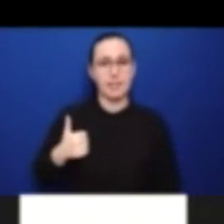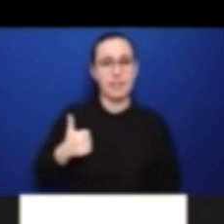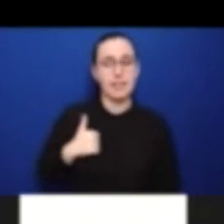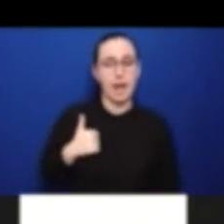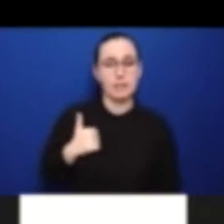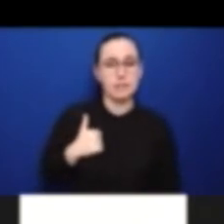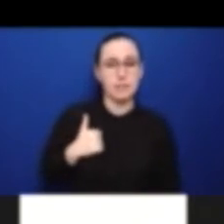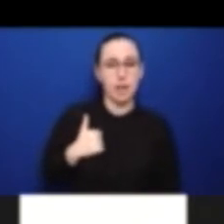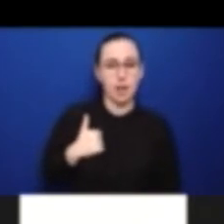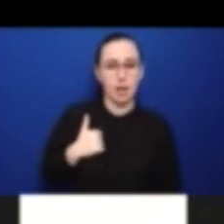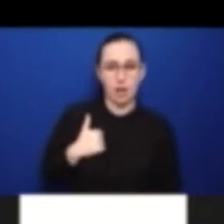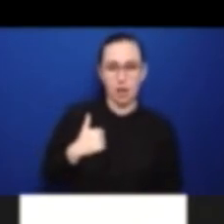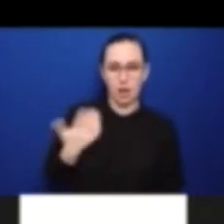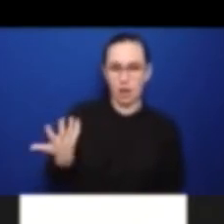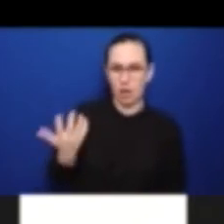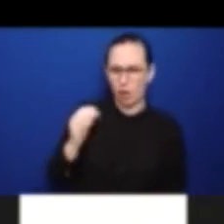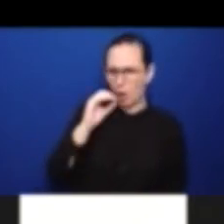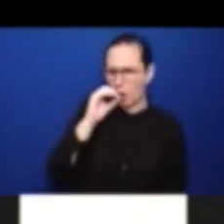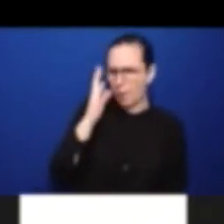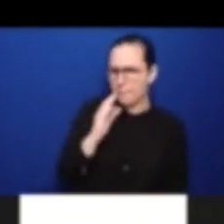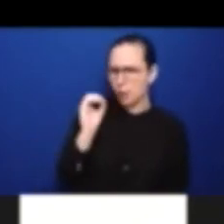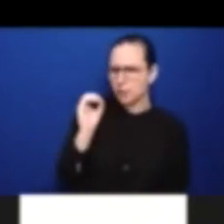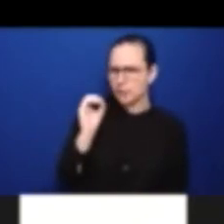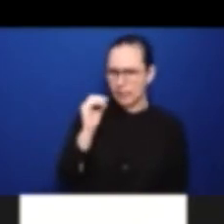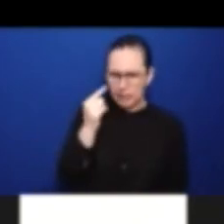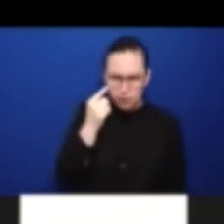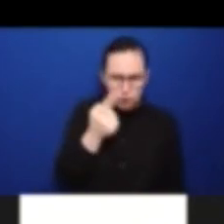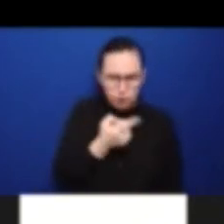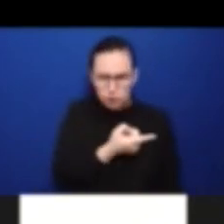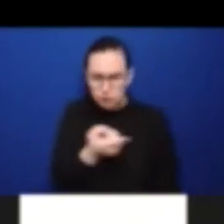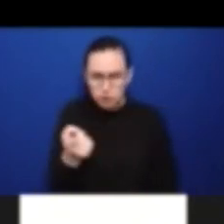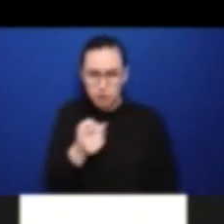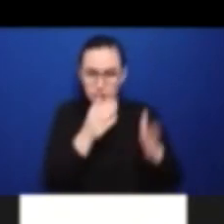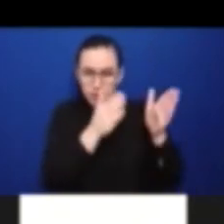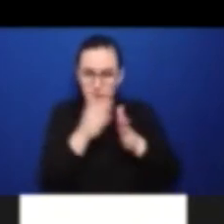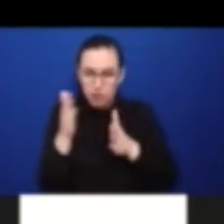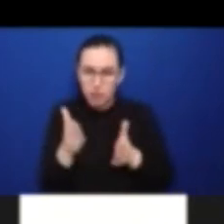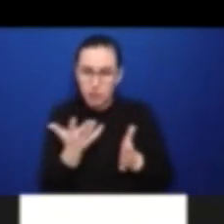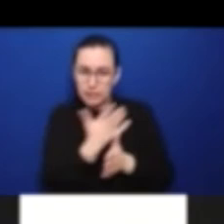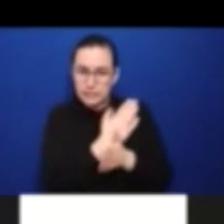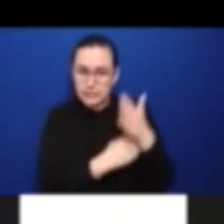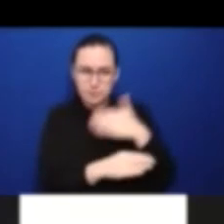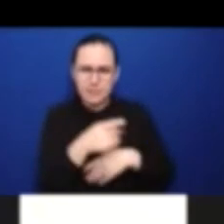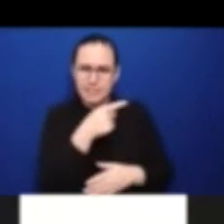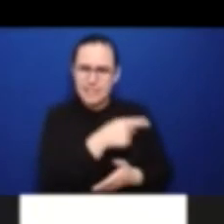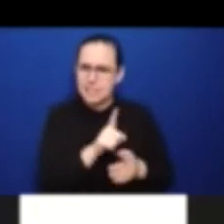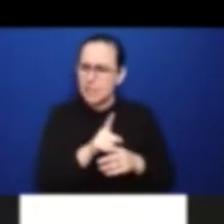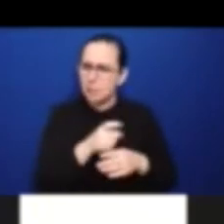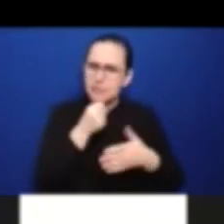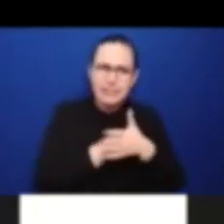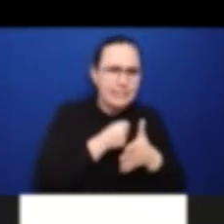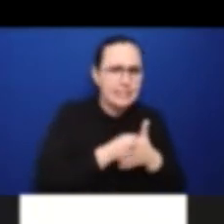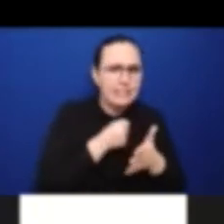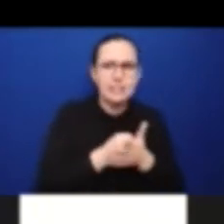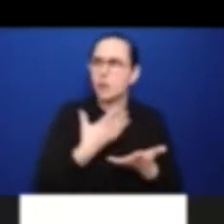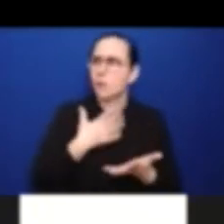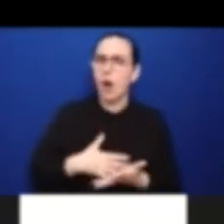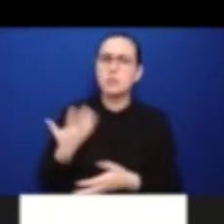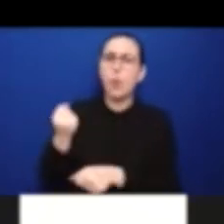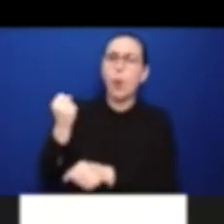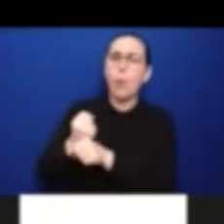of persons with disability struggling to find a job, and when they do find a job,